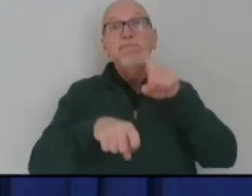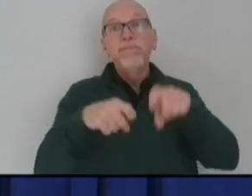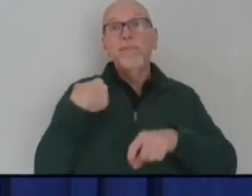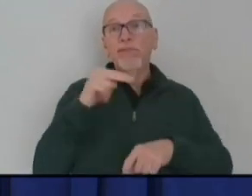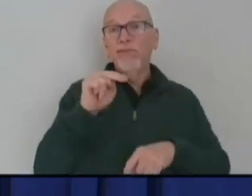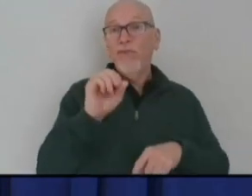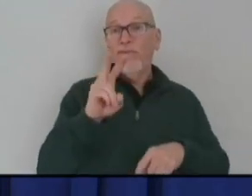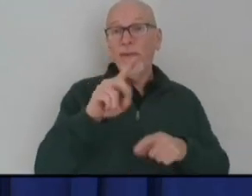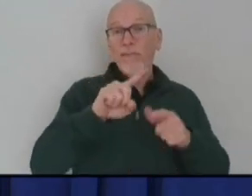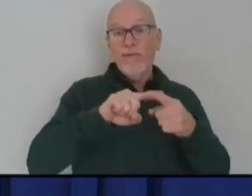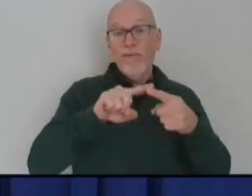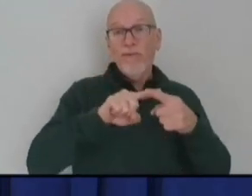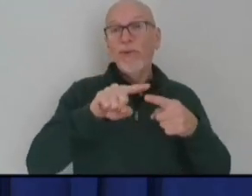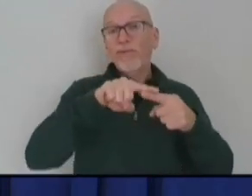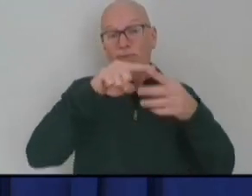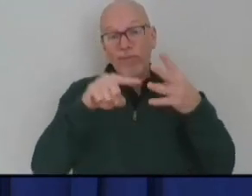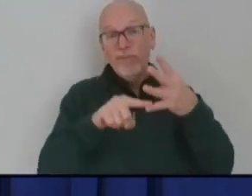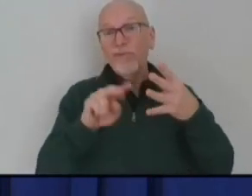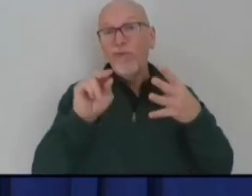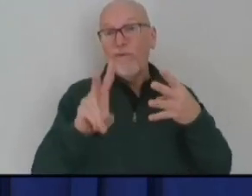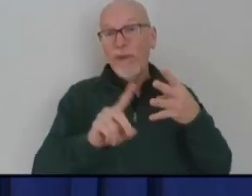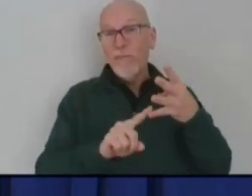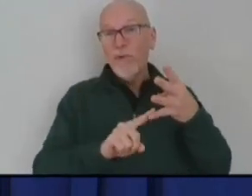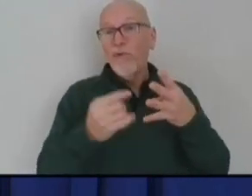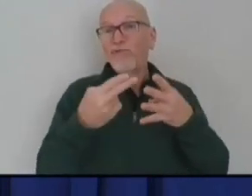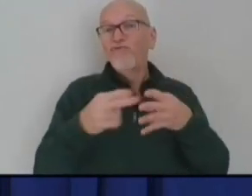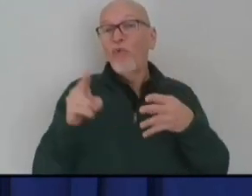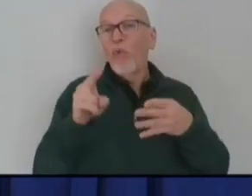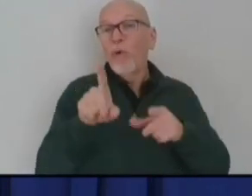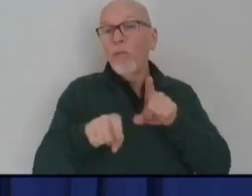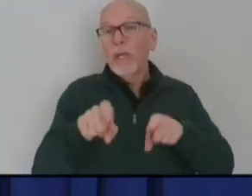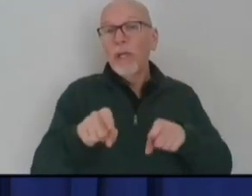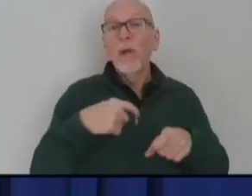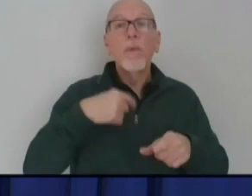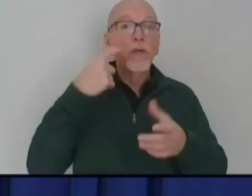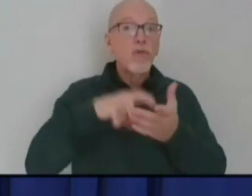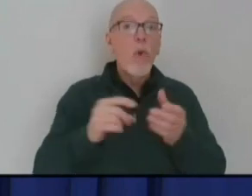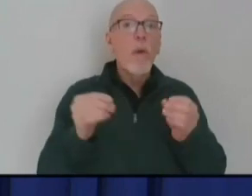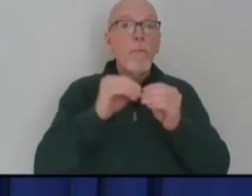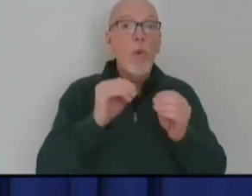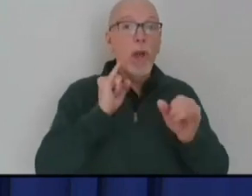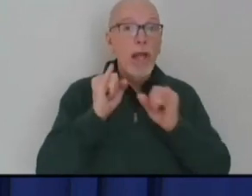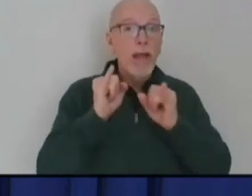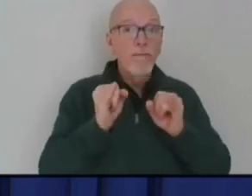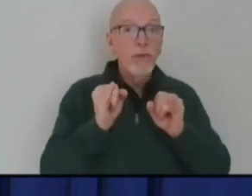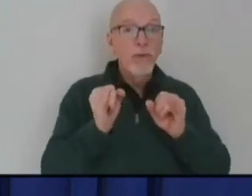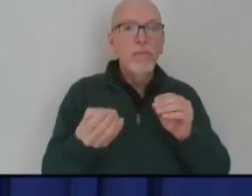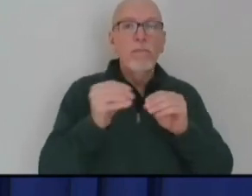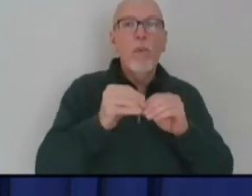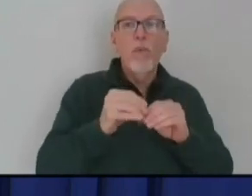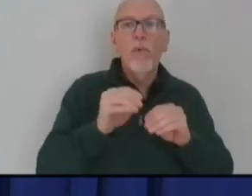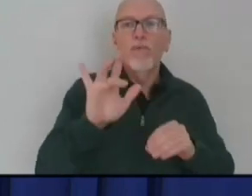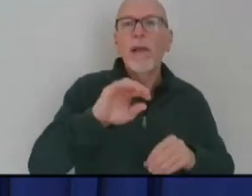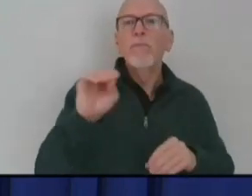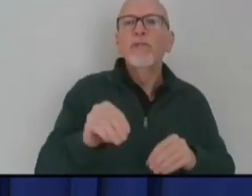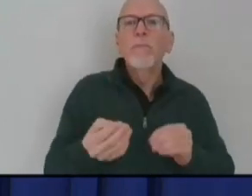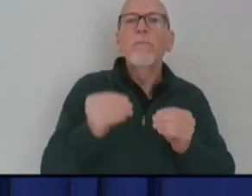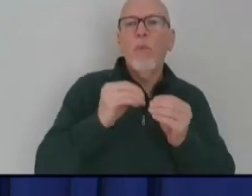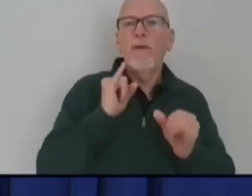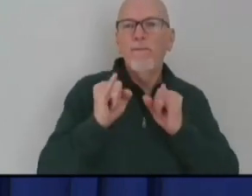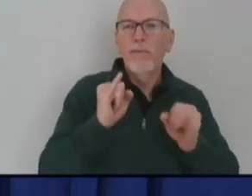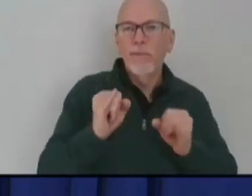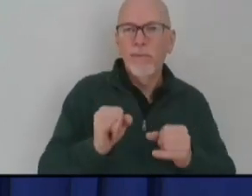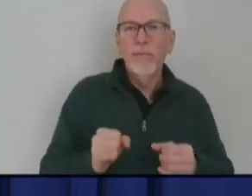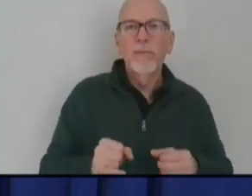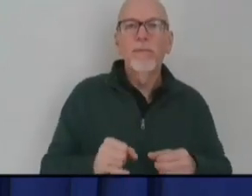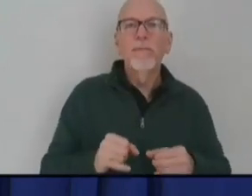week of the shorter script and found that the number of cases interviewed grew by 25% from the prior week. That total